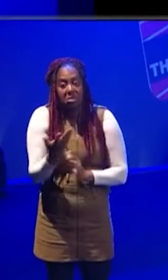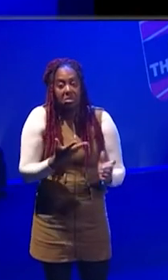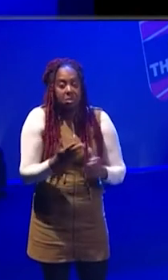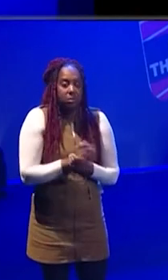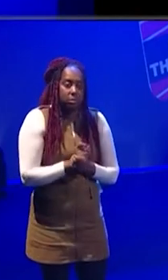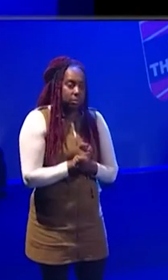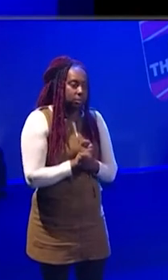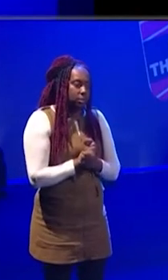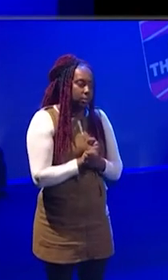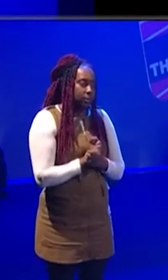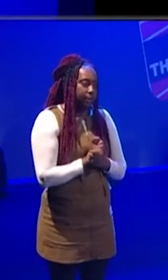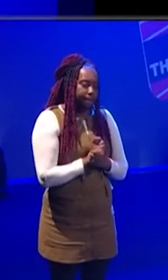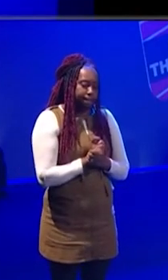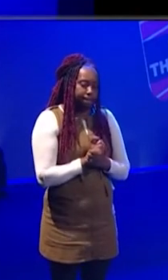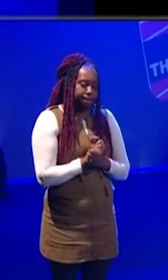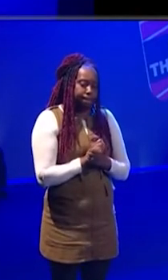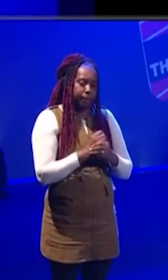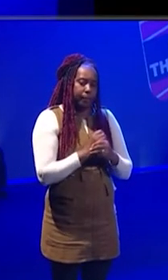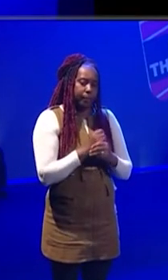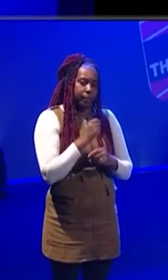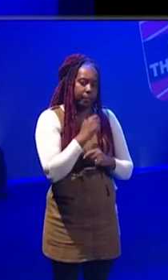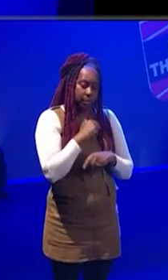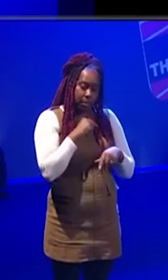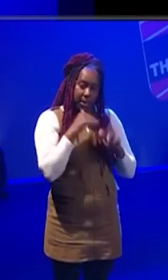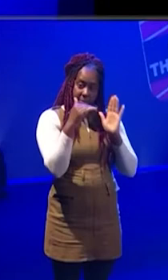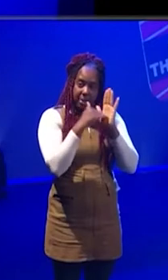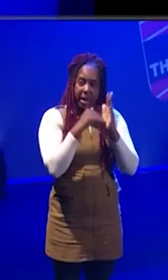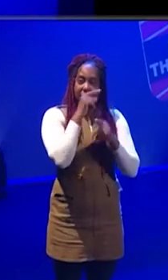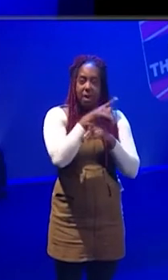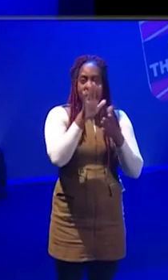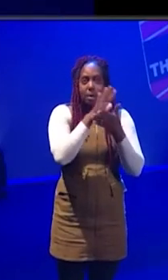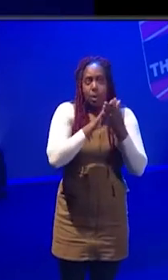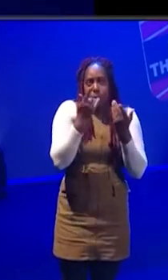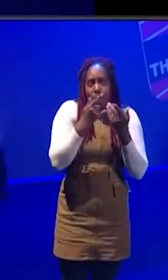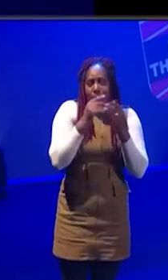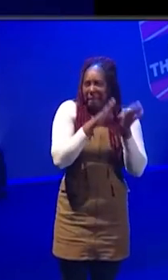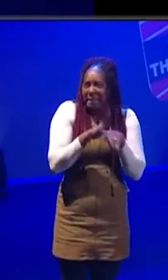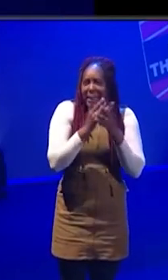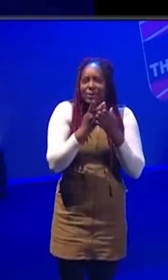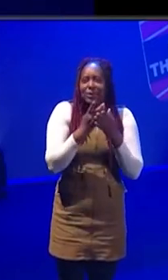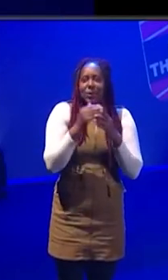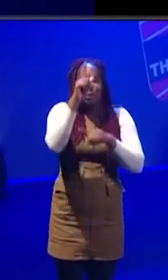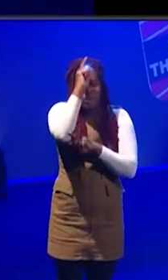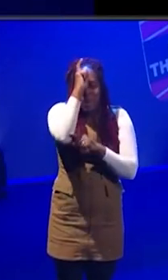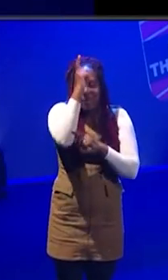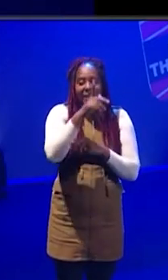I don't know if we're really classed this as international. I've got as far as Germany and France, but actually